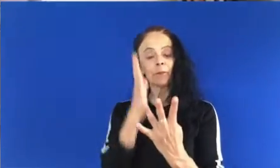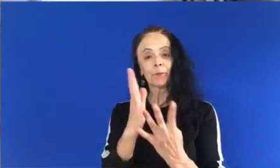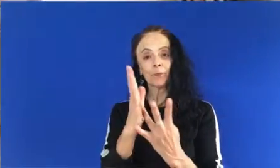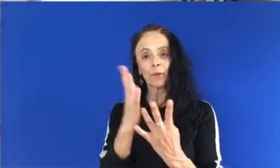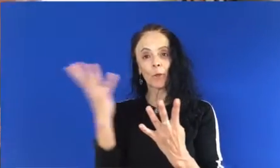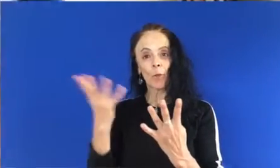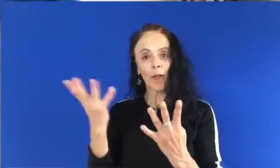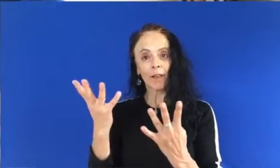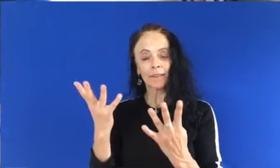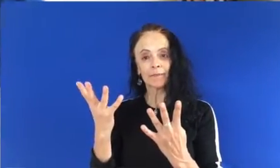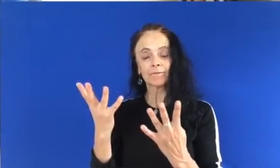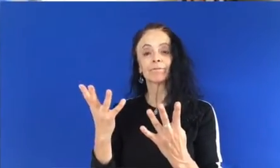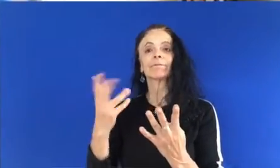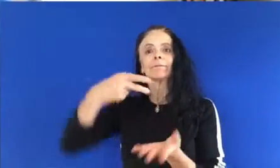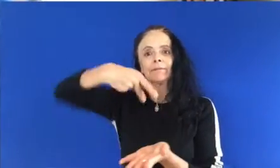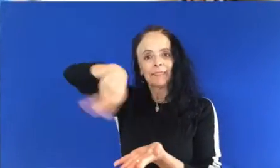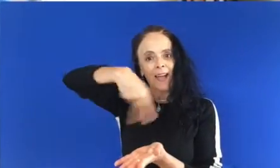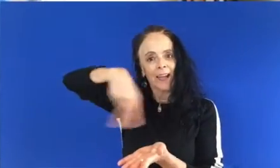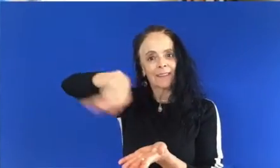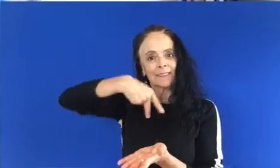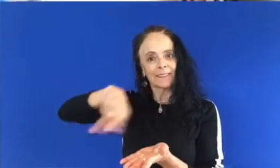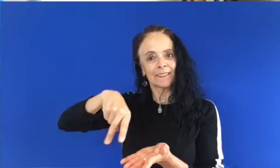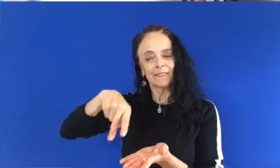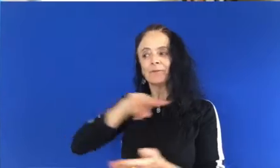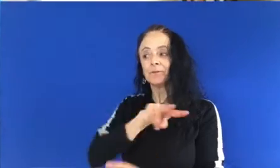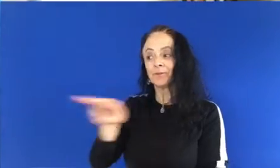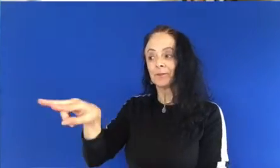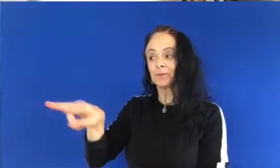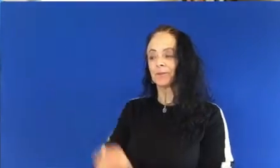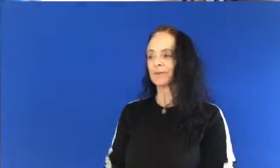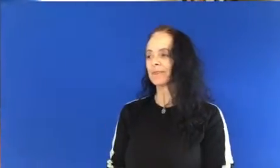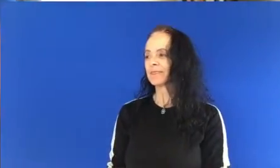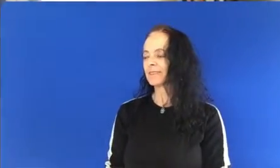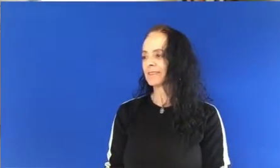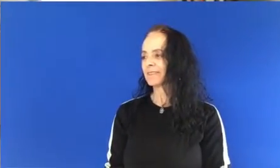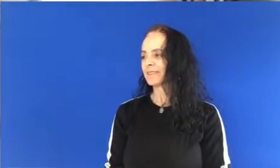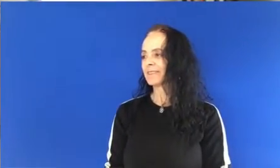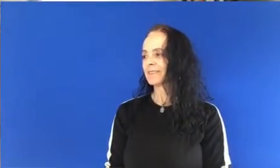It also has dance. Danza.